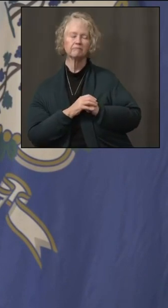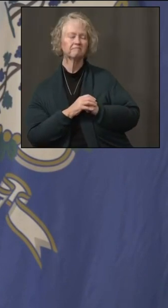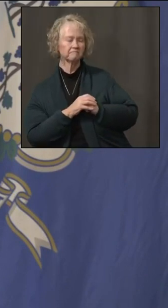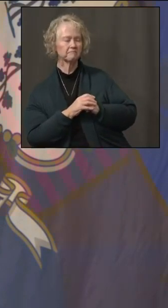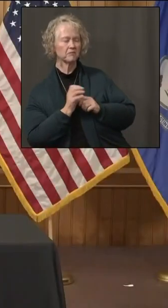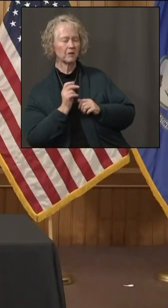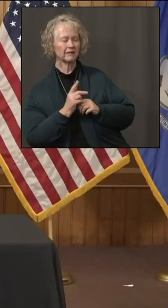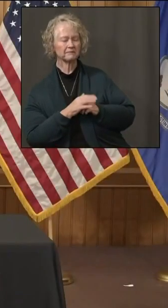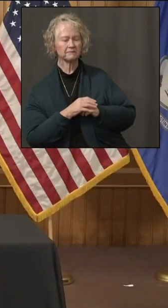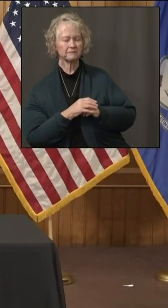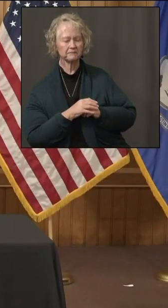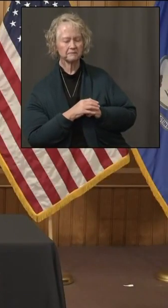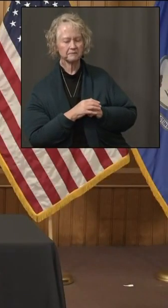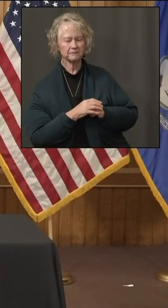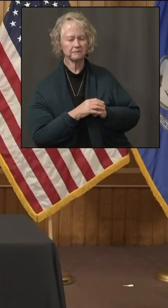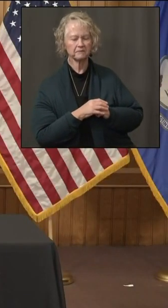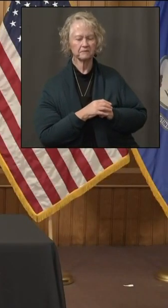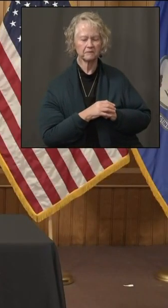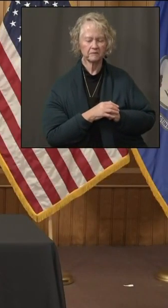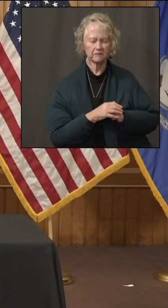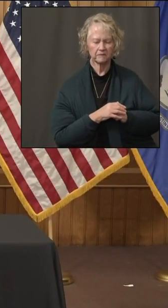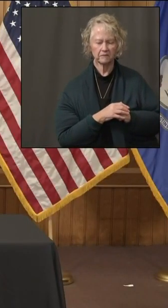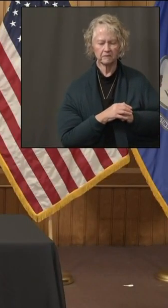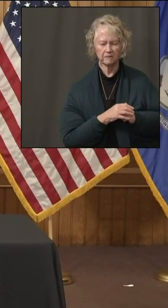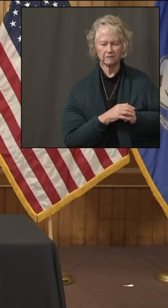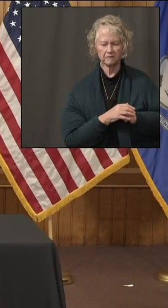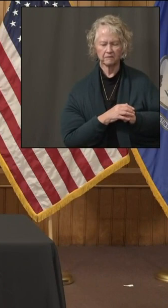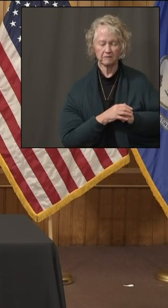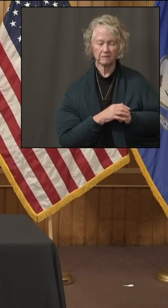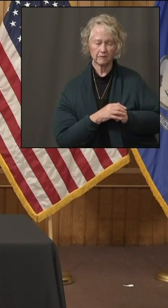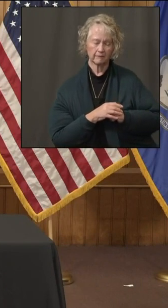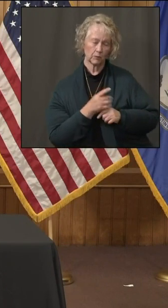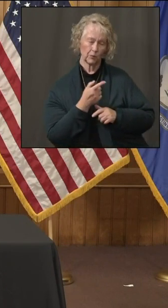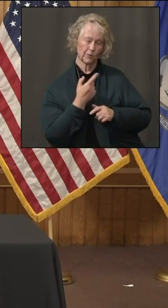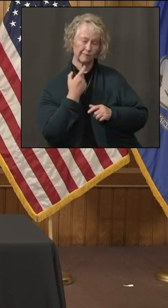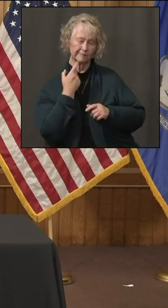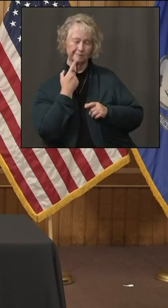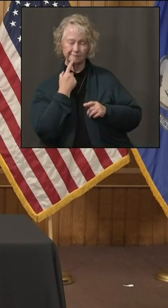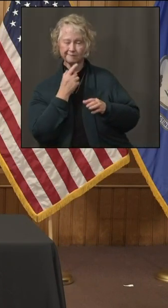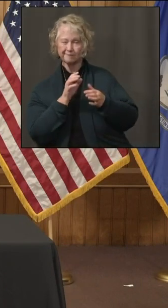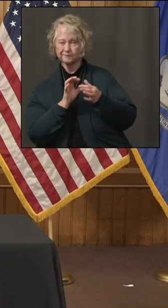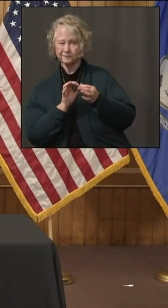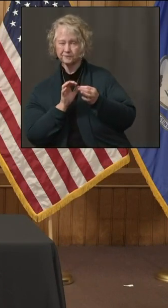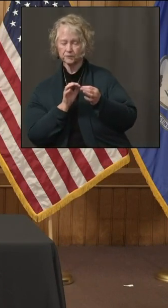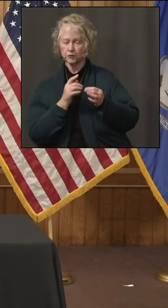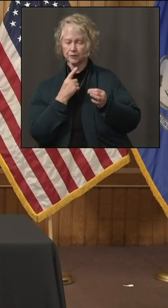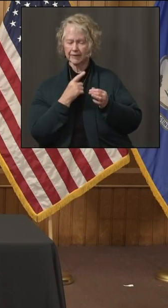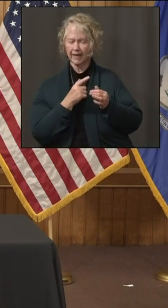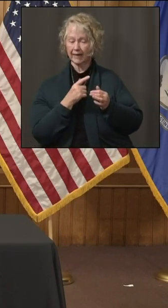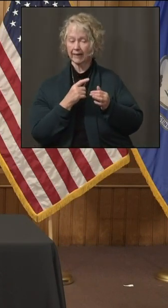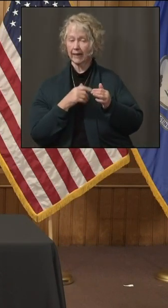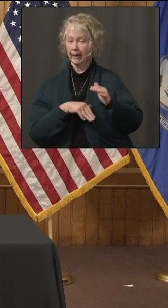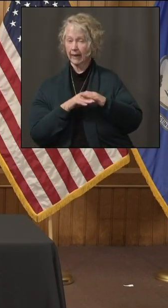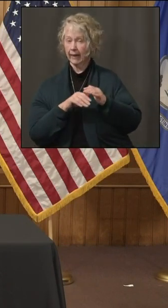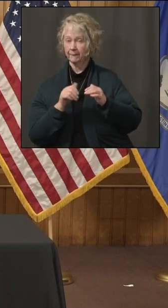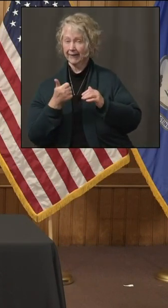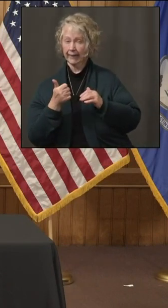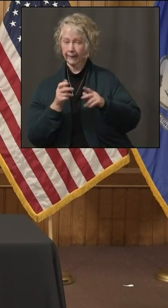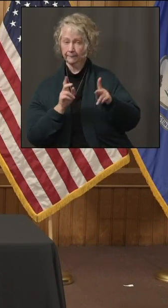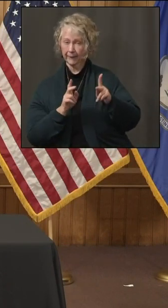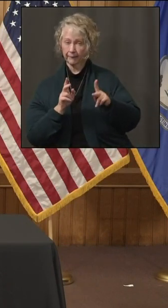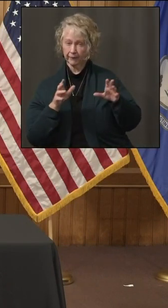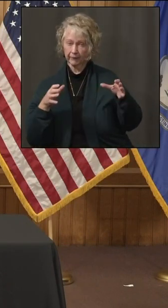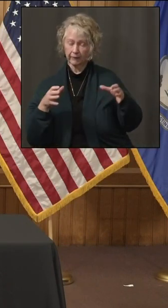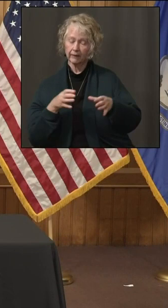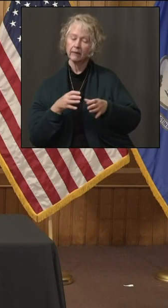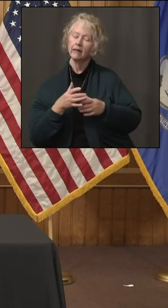Okay. And, you know, I know you've sort of alluded to this in your discussion of this 10-person limit, but what can